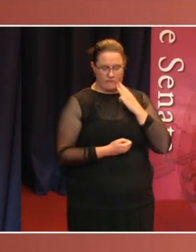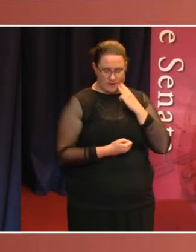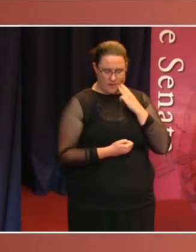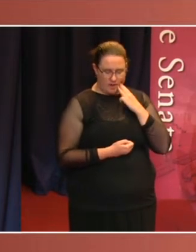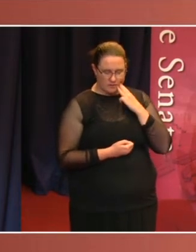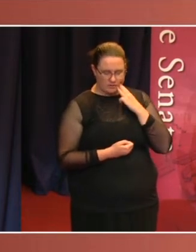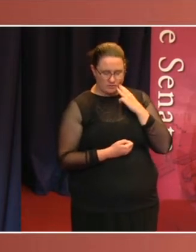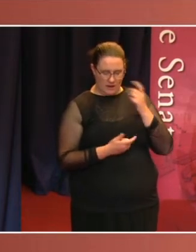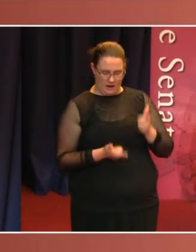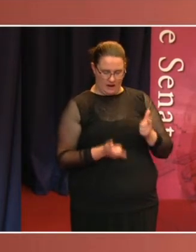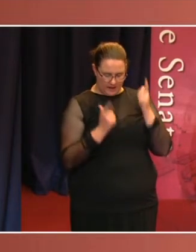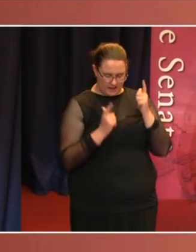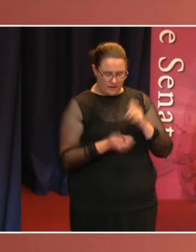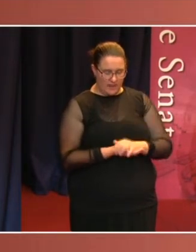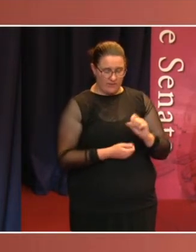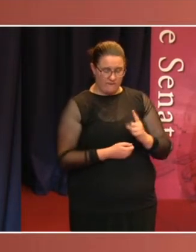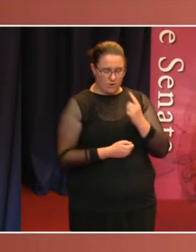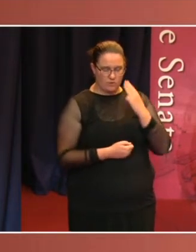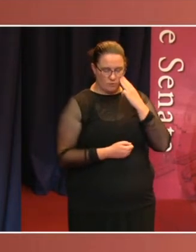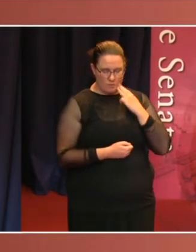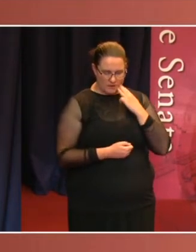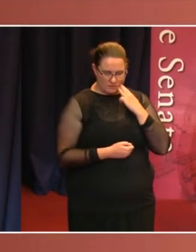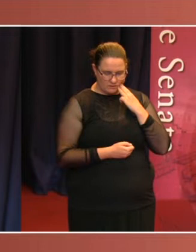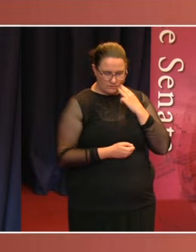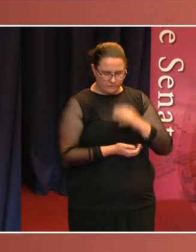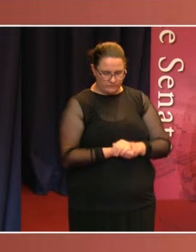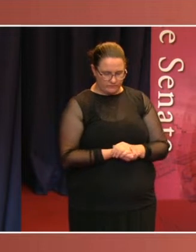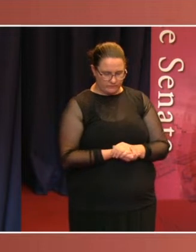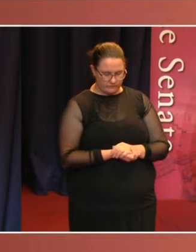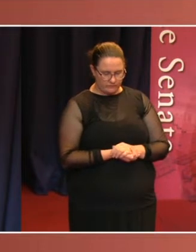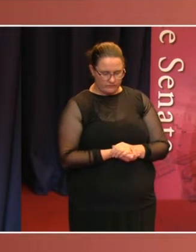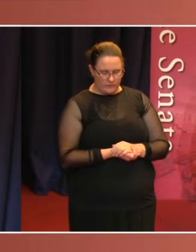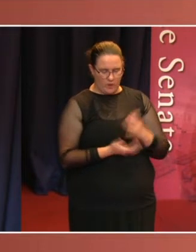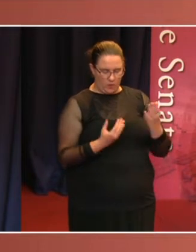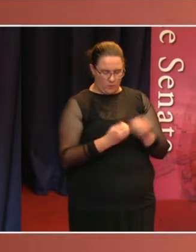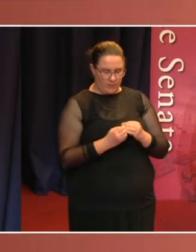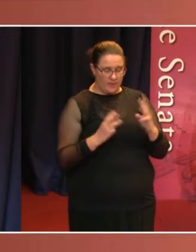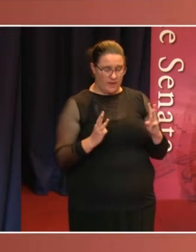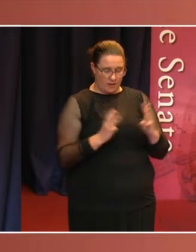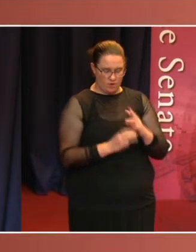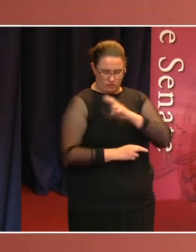woman to administer a federal parliament and the first woman in Cabinet with portfolio responsibilities were all senators.